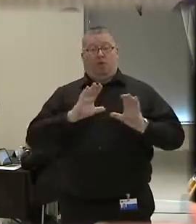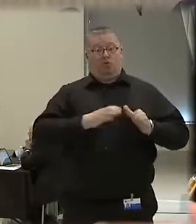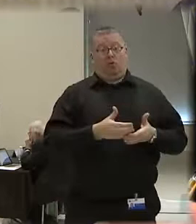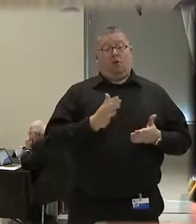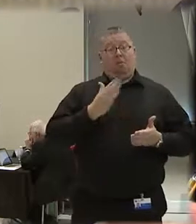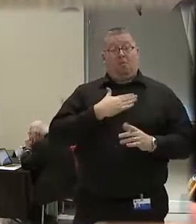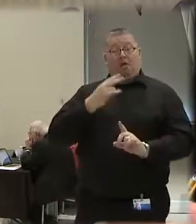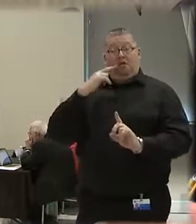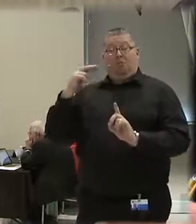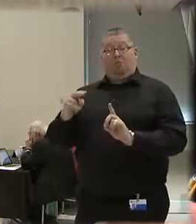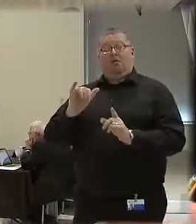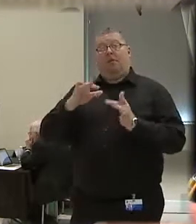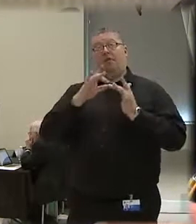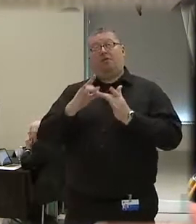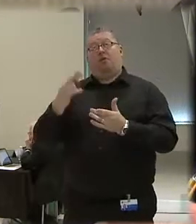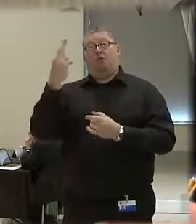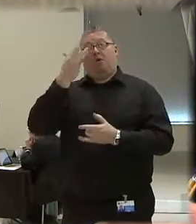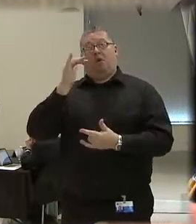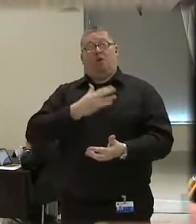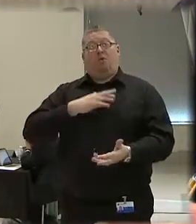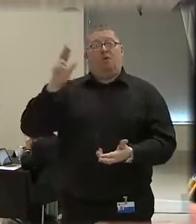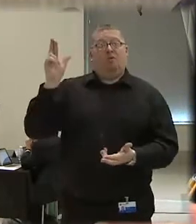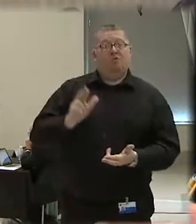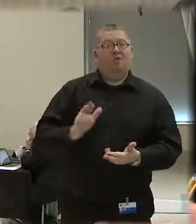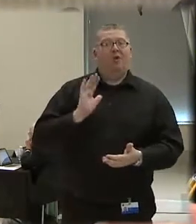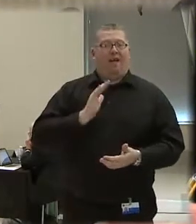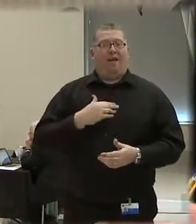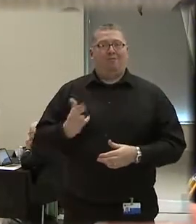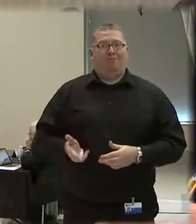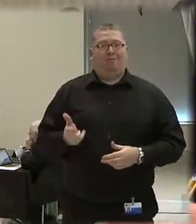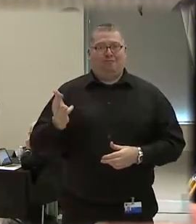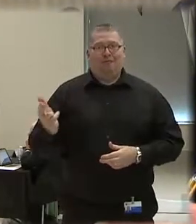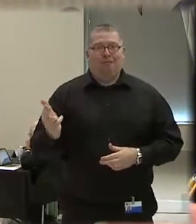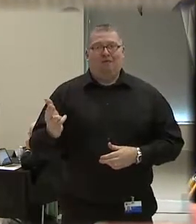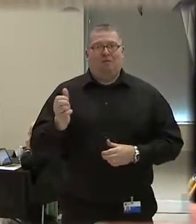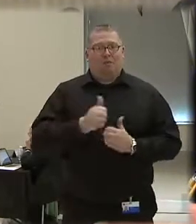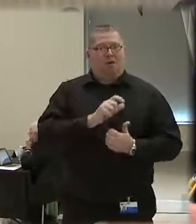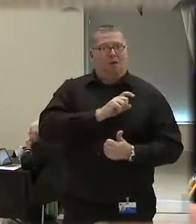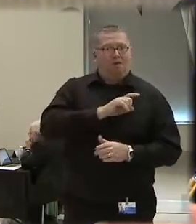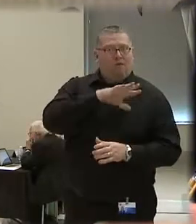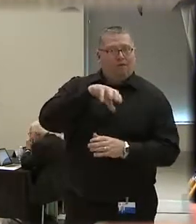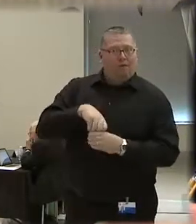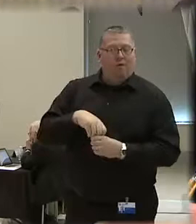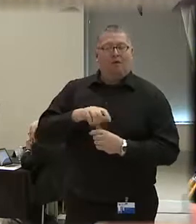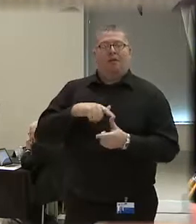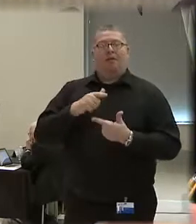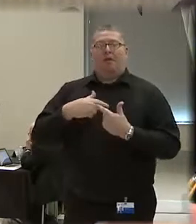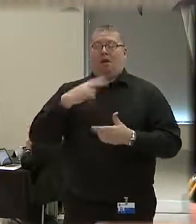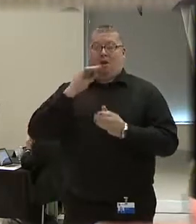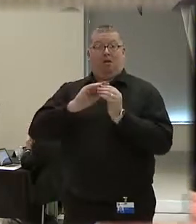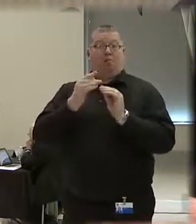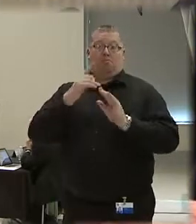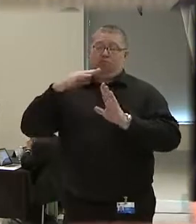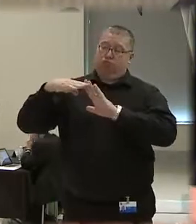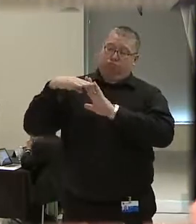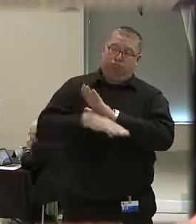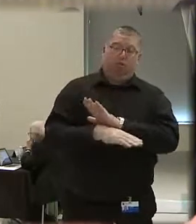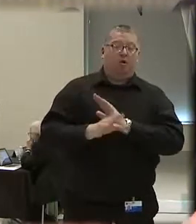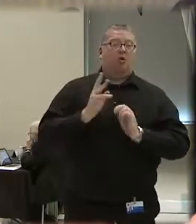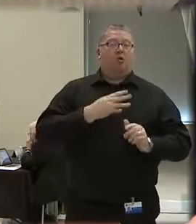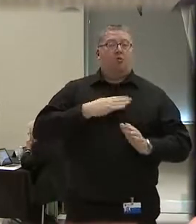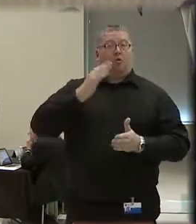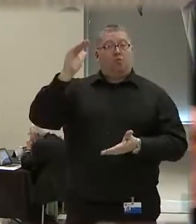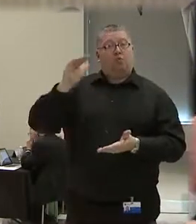that's the leading reason why we were able to reduce our officer-involved shootings. Our success was clearly evident in our numbers. We reduced our